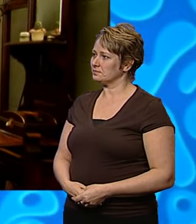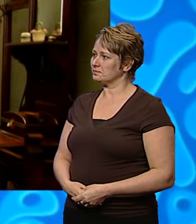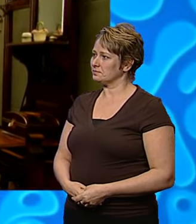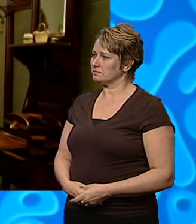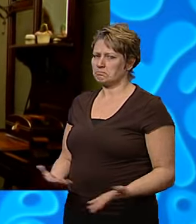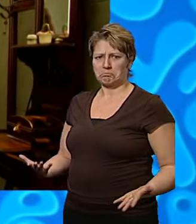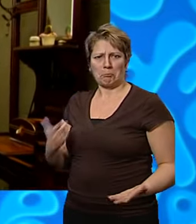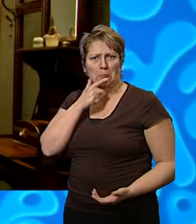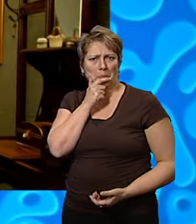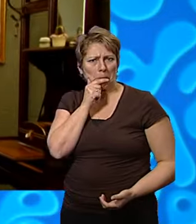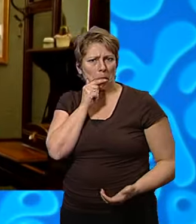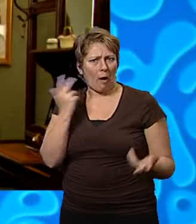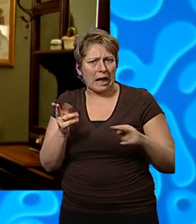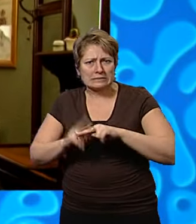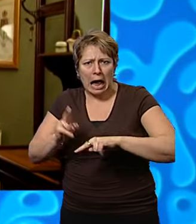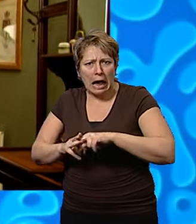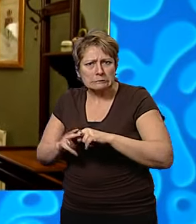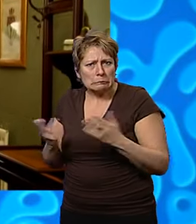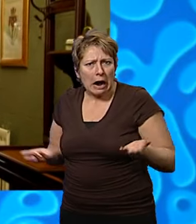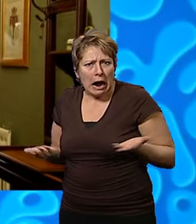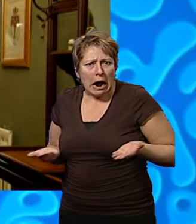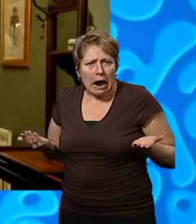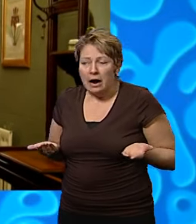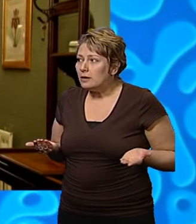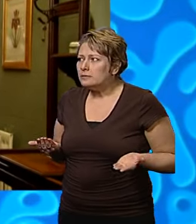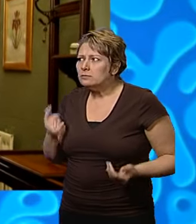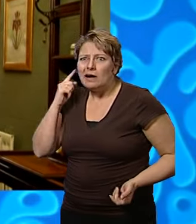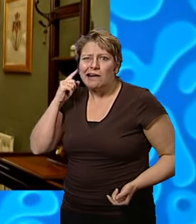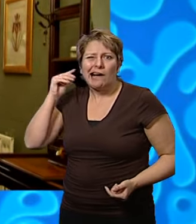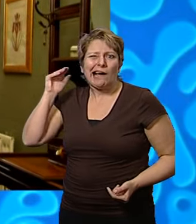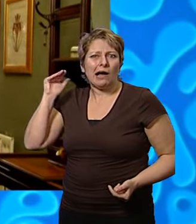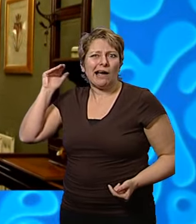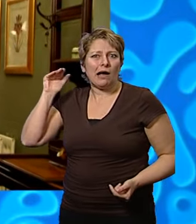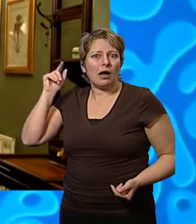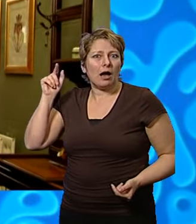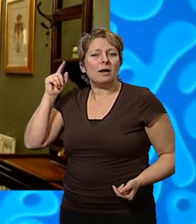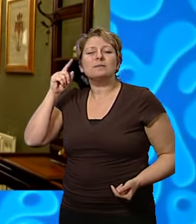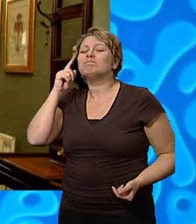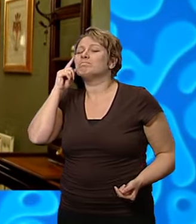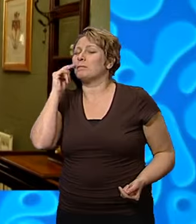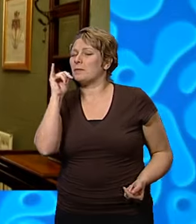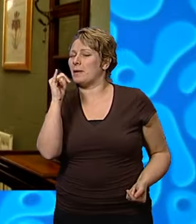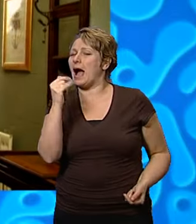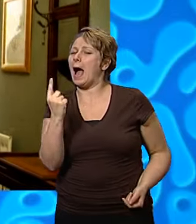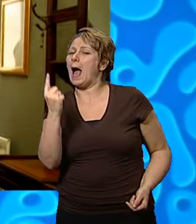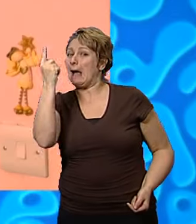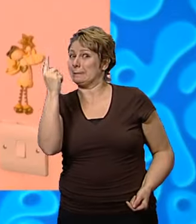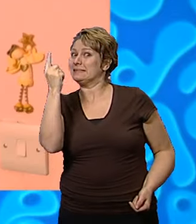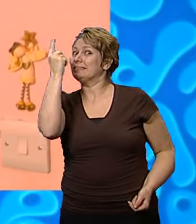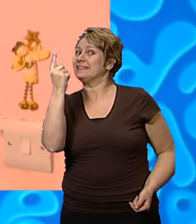I wonder where your dad is. Oh, can you hear that noise? I think he might be upstairs.